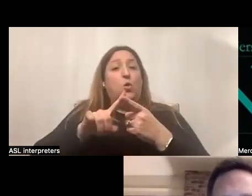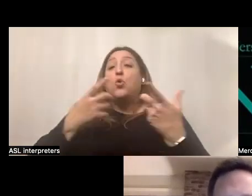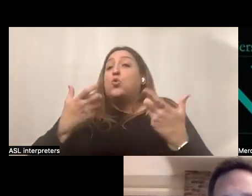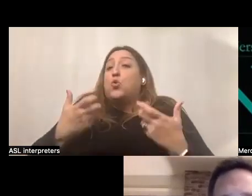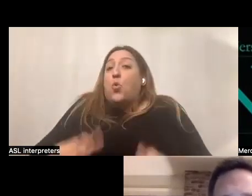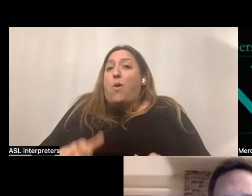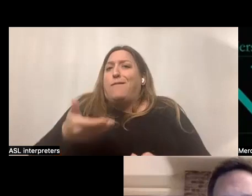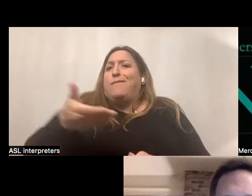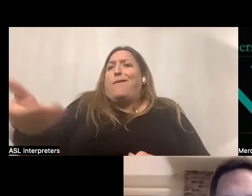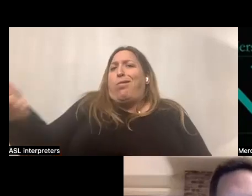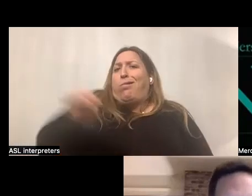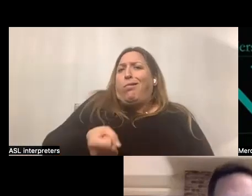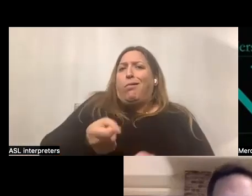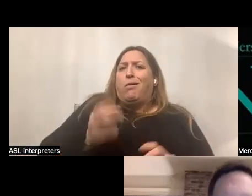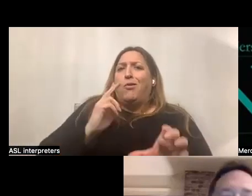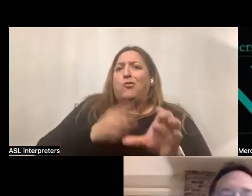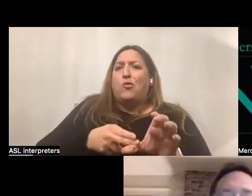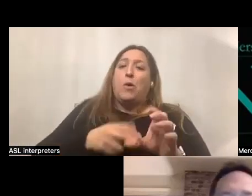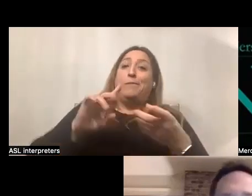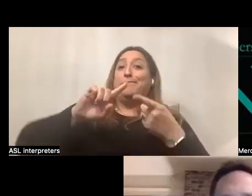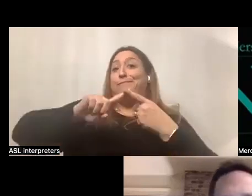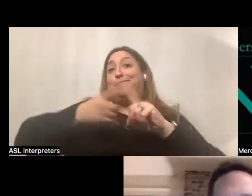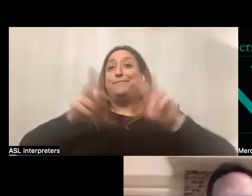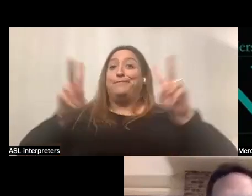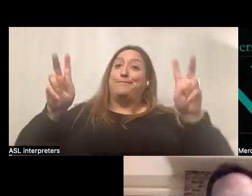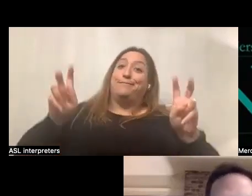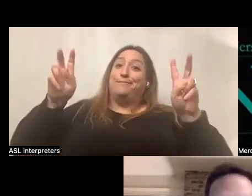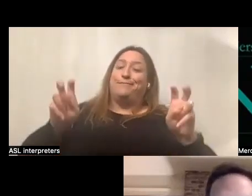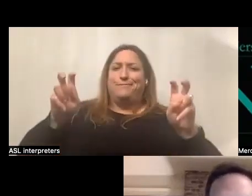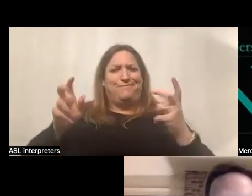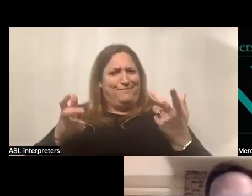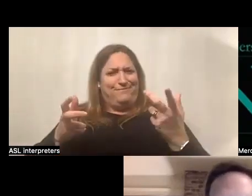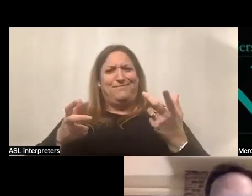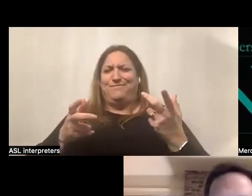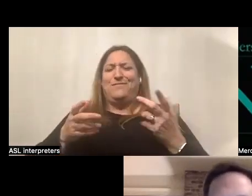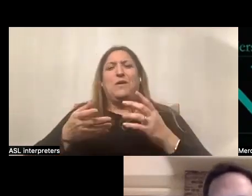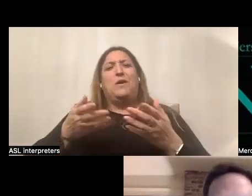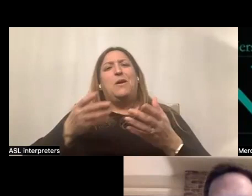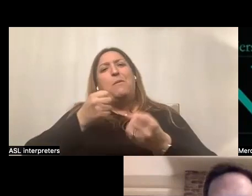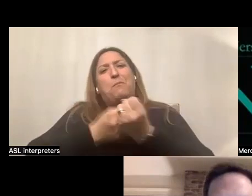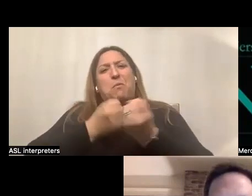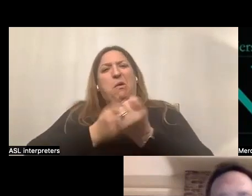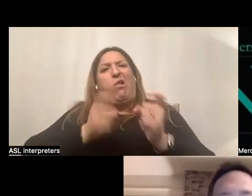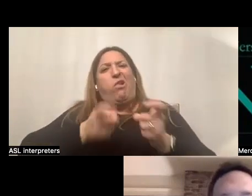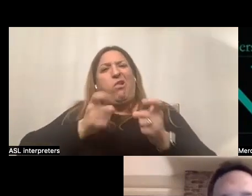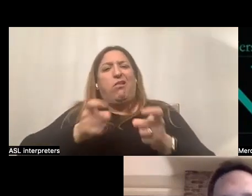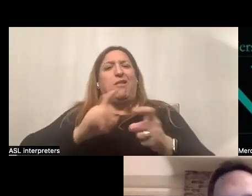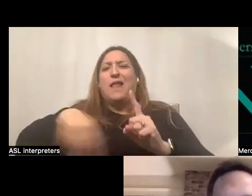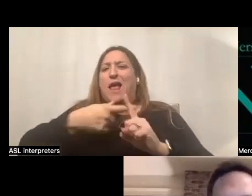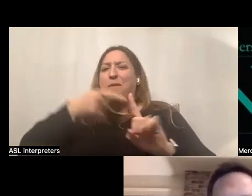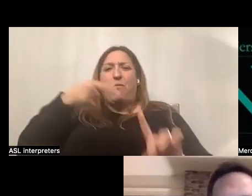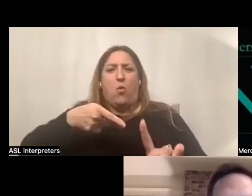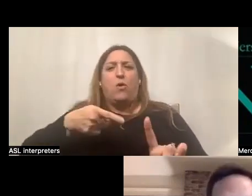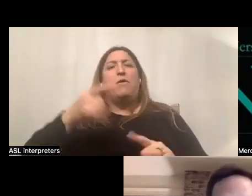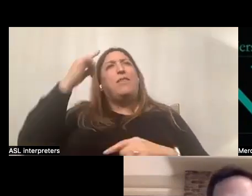invite someone to join the circle, to be Johnny's friend that promotes charity and defeats the purpose of a circle. Since it's not about that, you'll want to